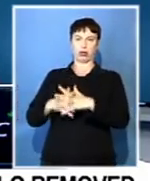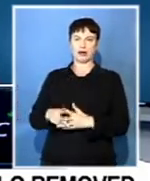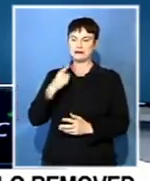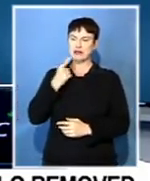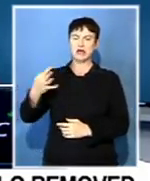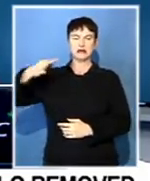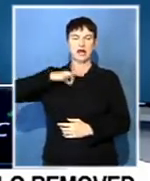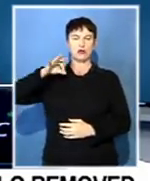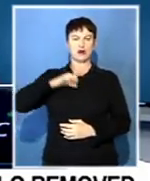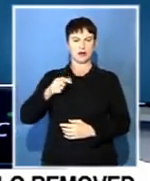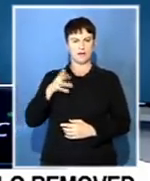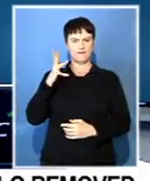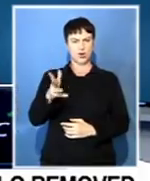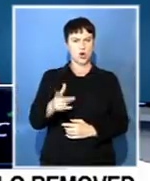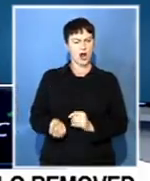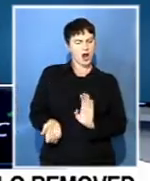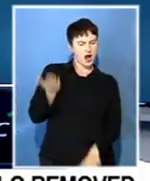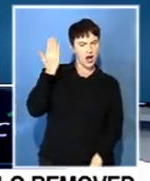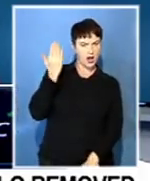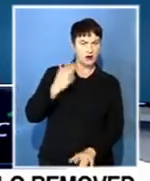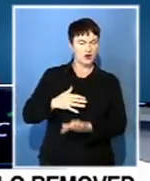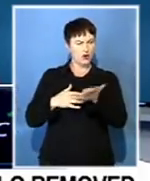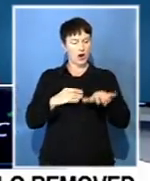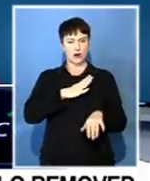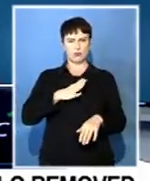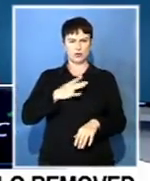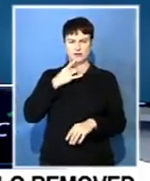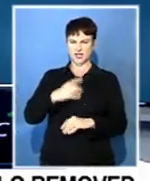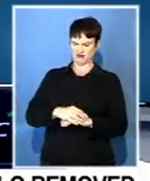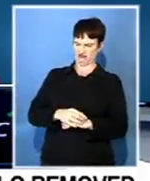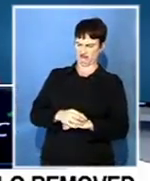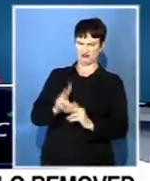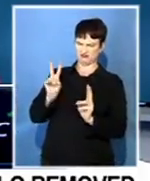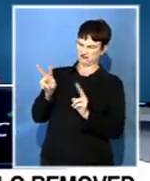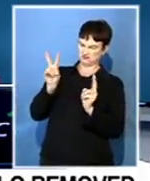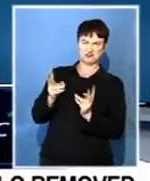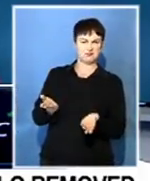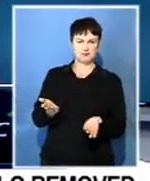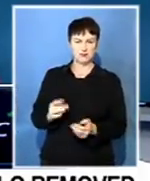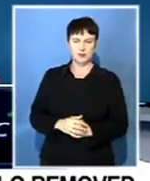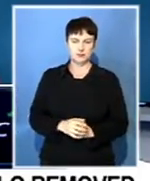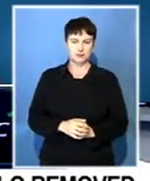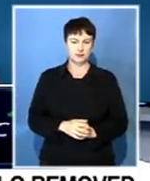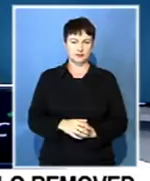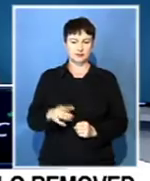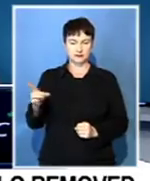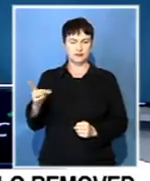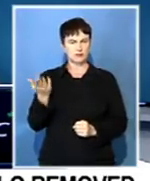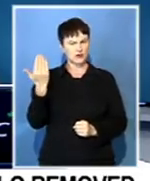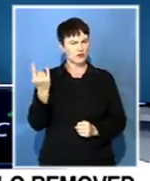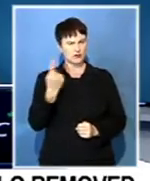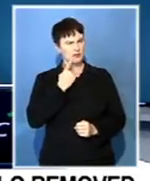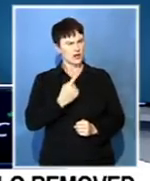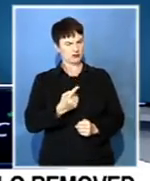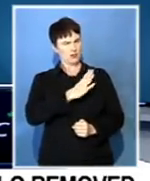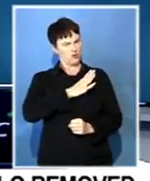group CEO, with which the Prasa board says now views in a dim light. So he was defending himself earlier,